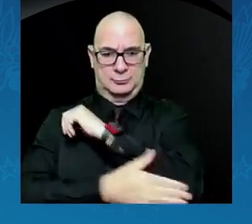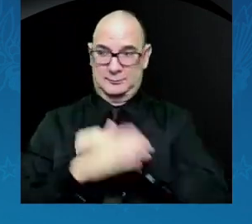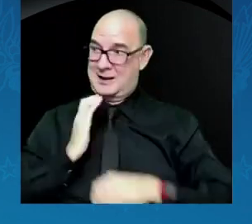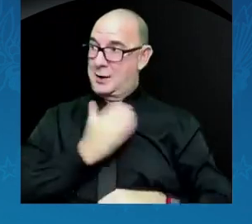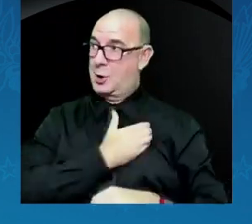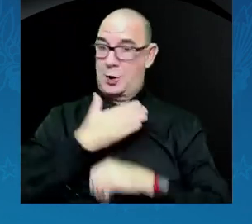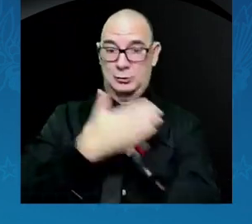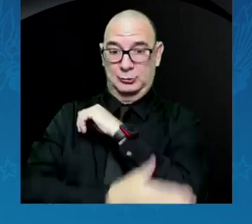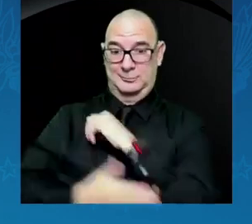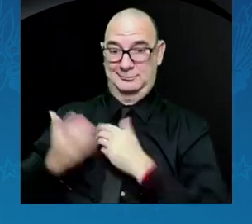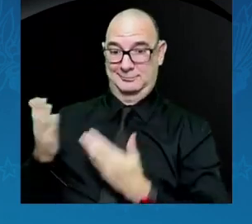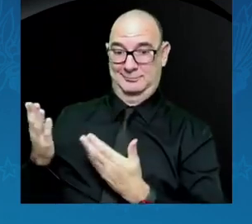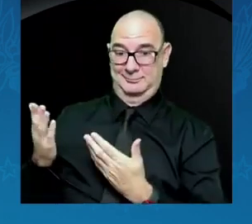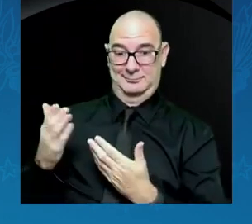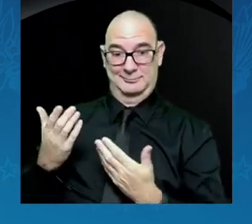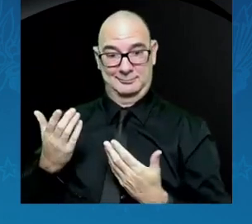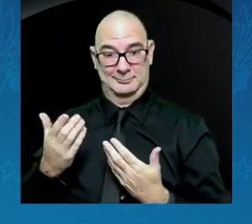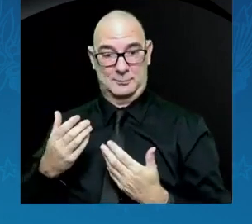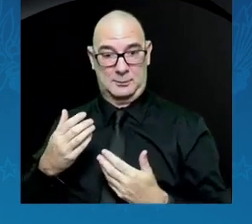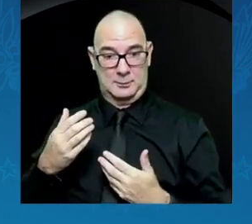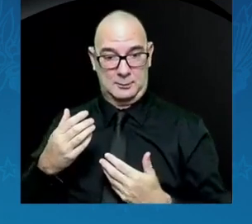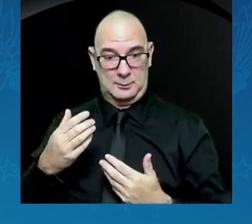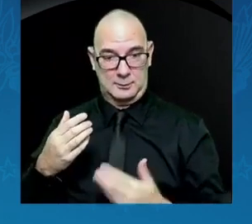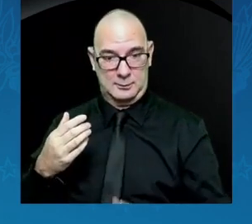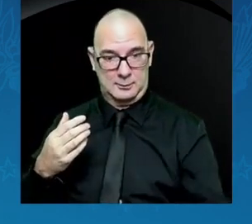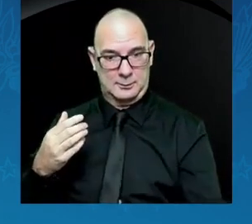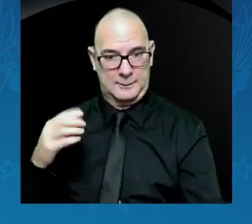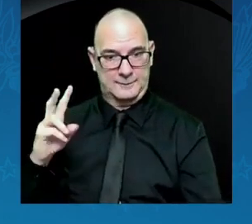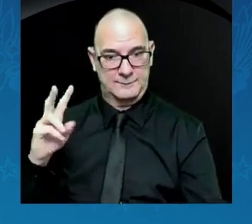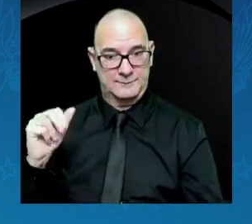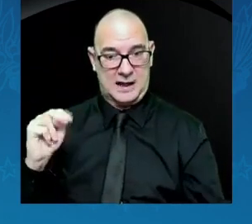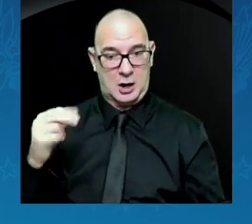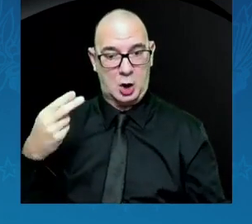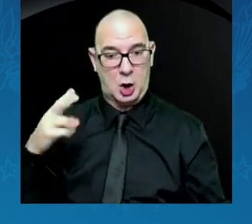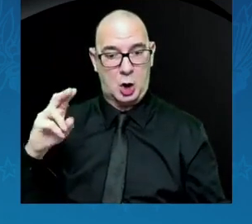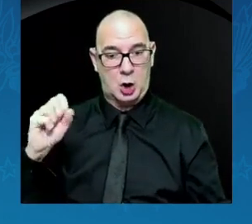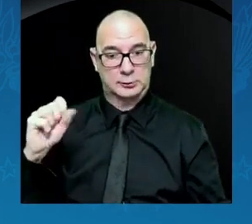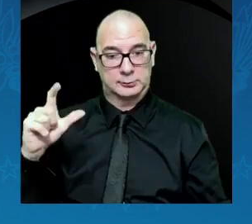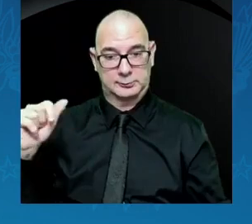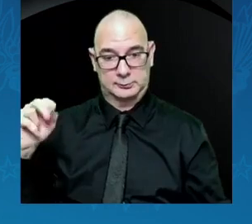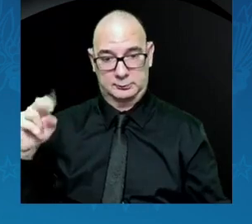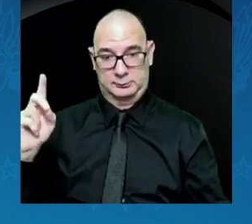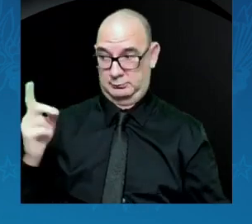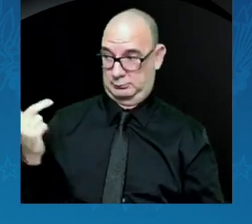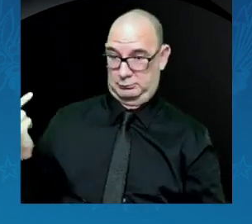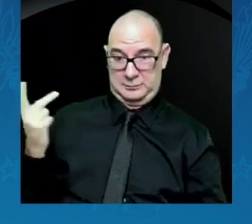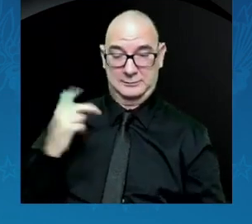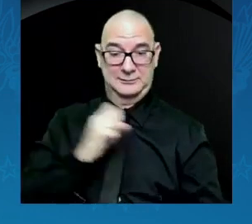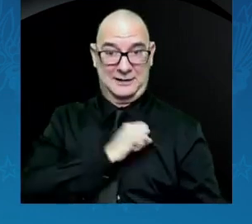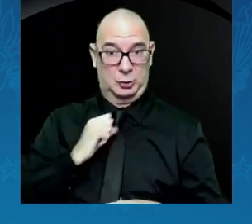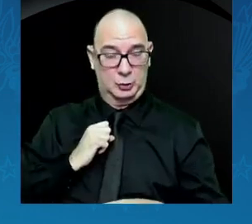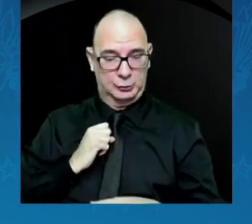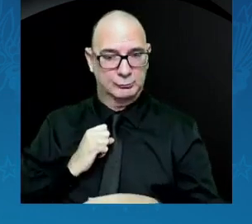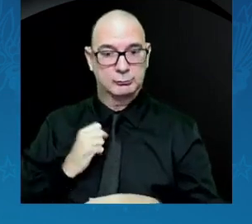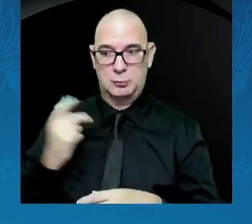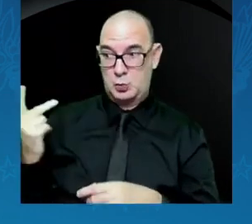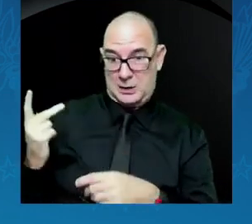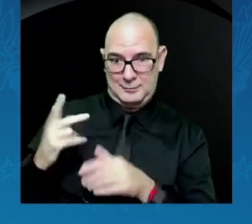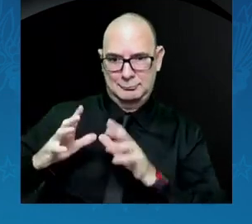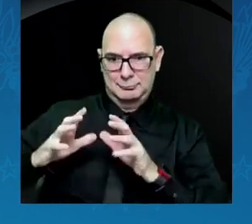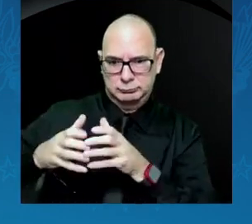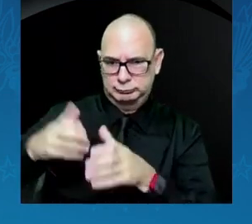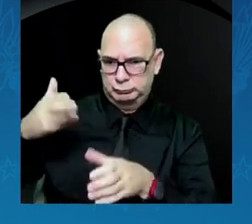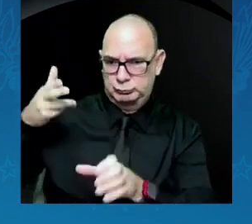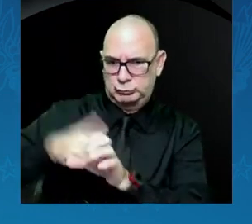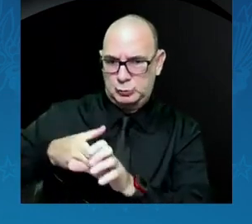Senator Van Hollen, and I were classmates when we entered the United States Senate together. And I have been seeing him